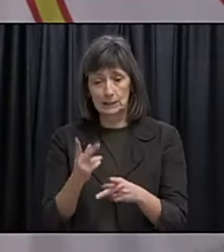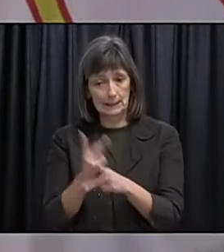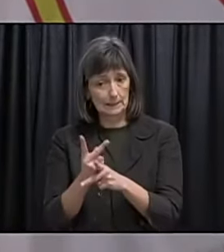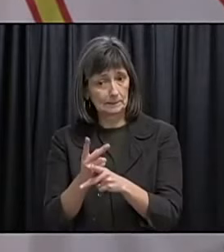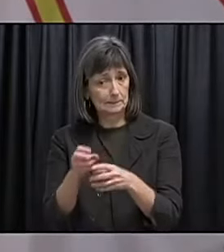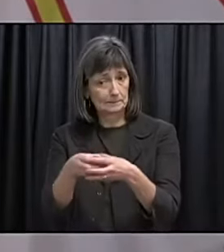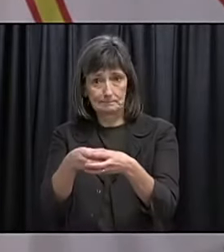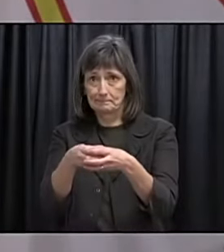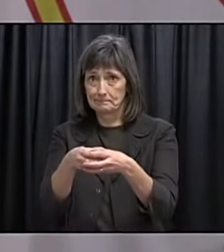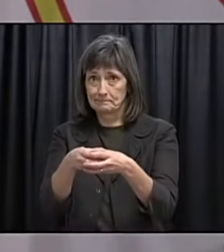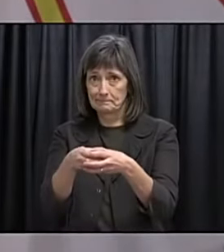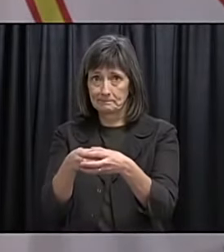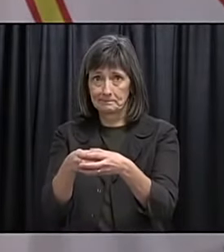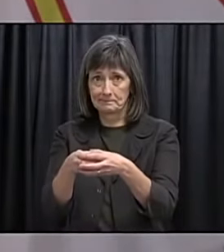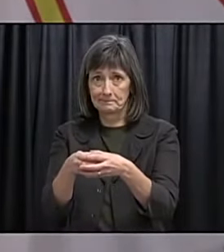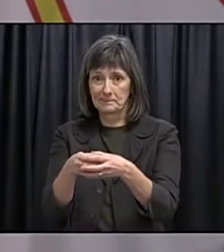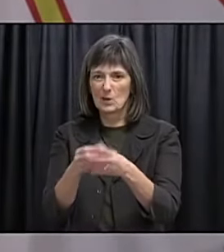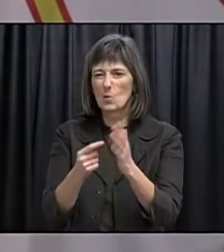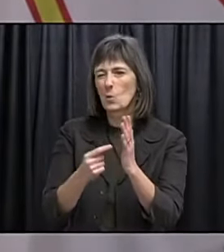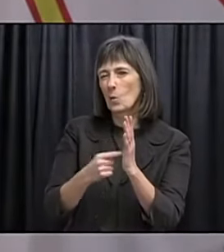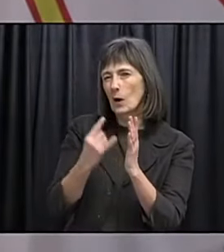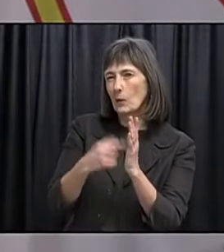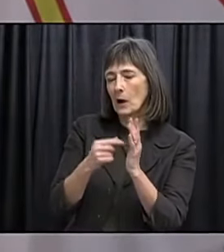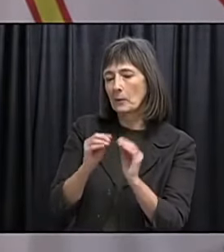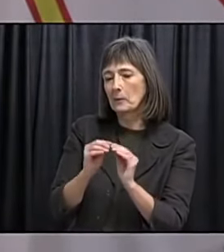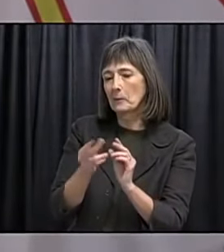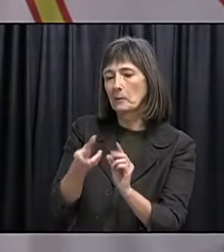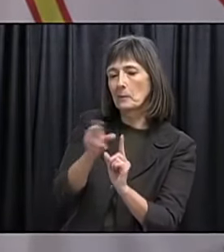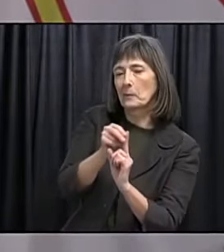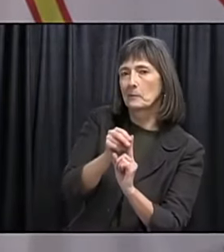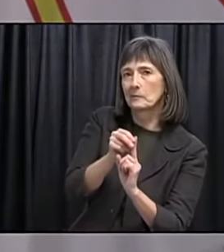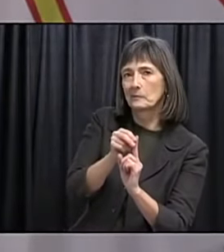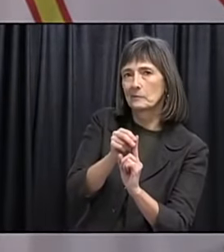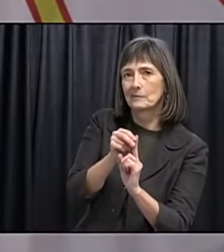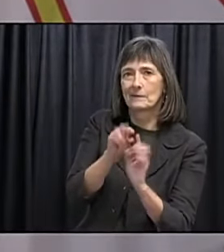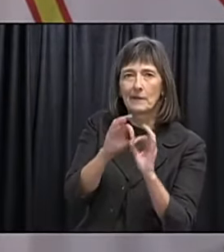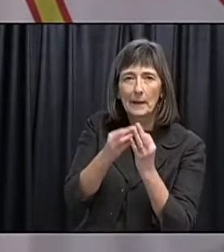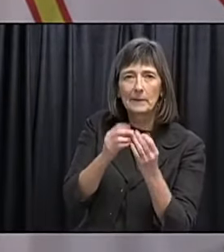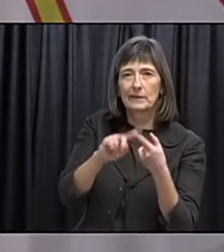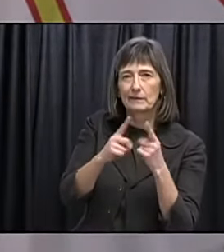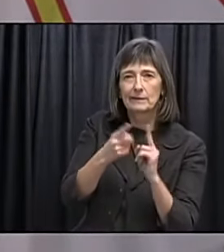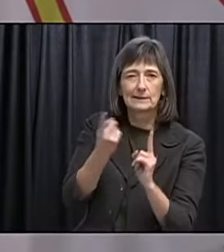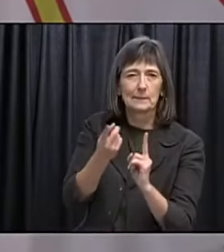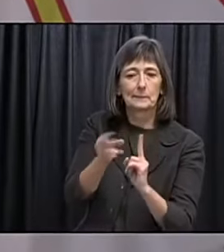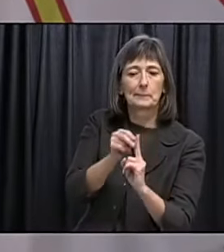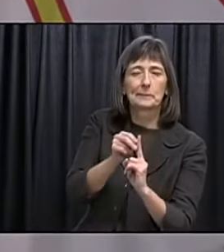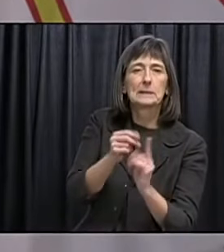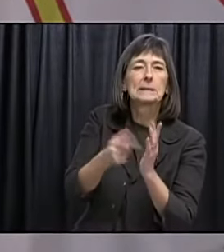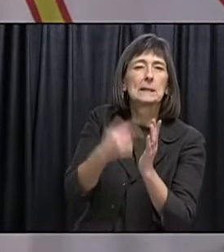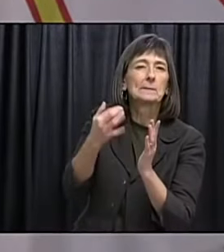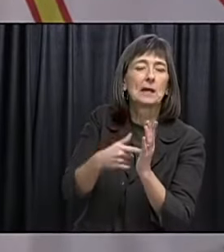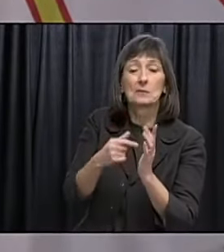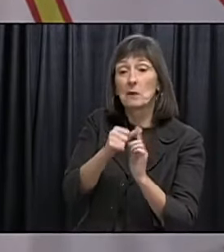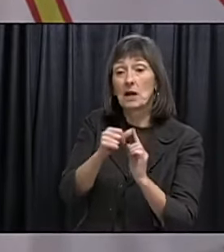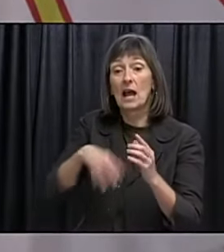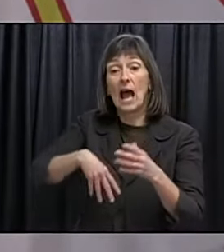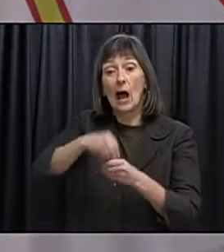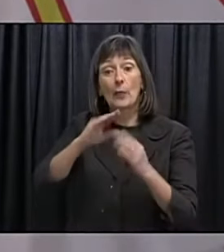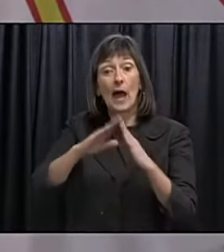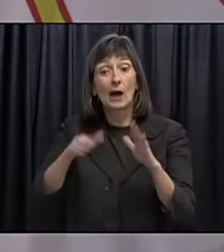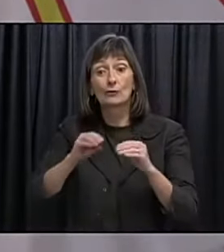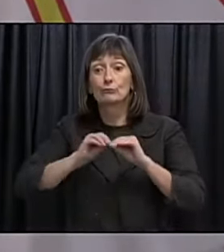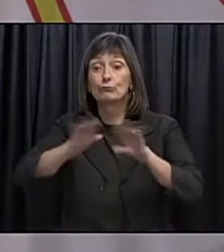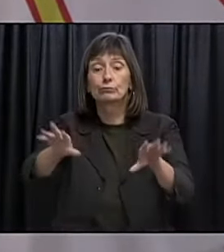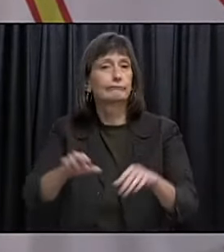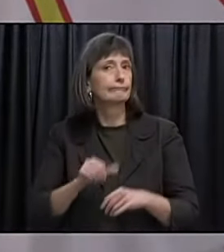we've had you know occasional cases of spread to a close contact but by and large we're not seeing that spread outside of the